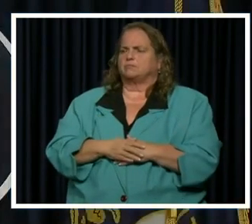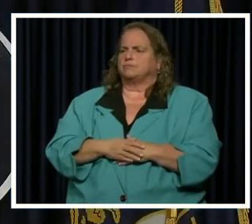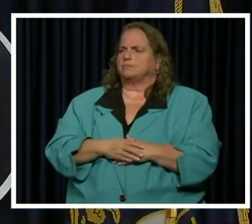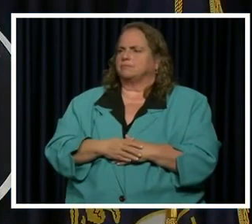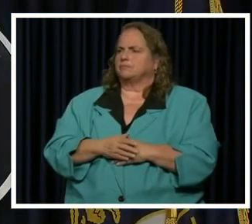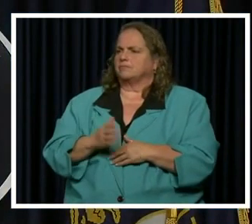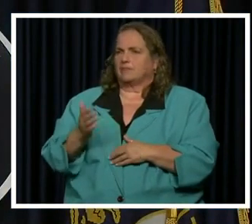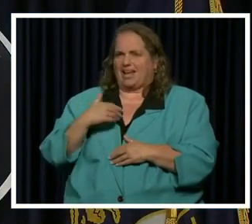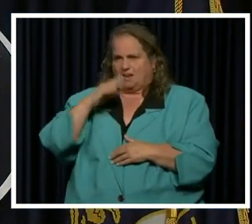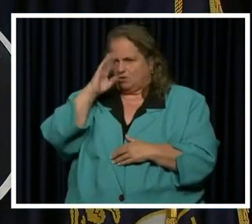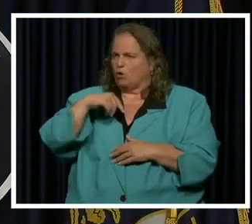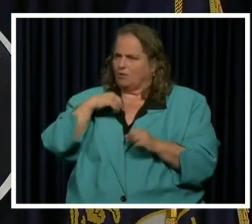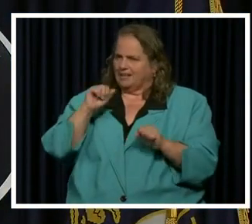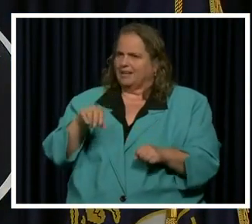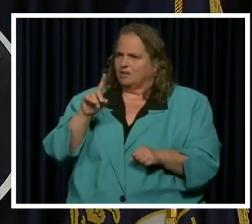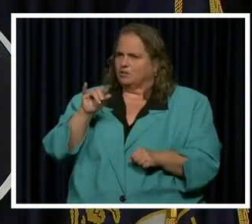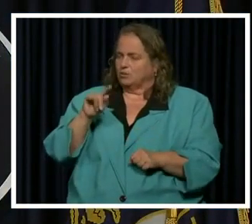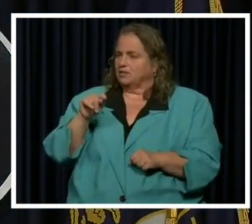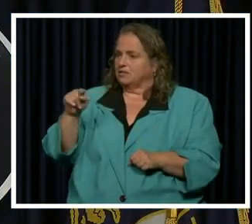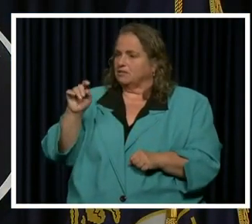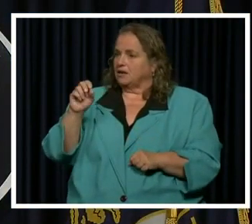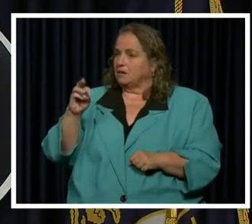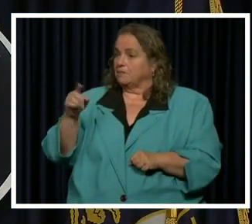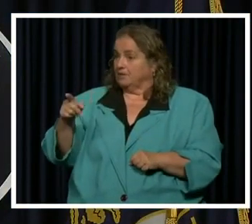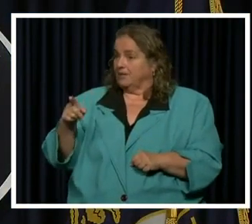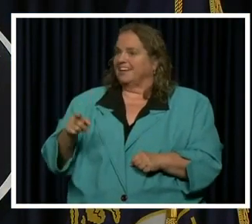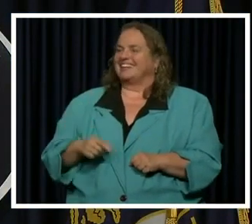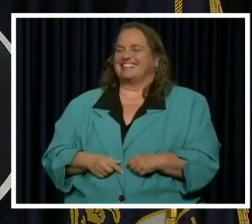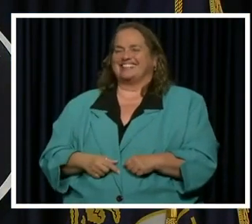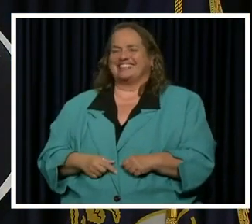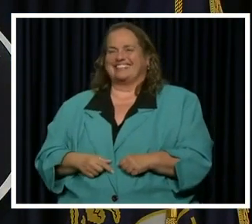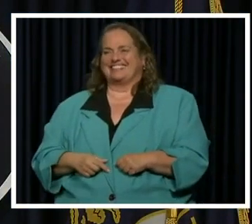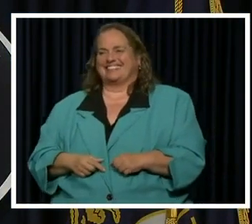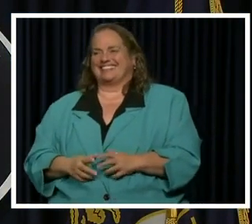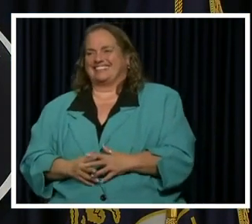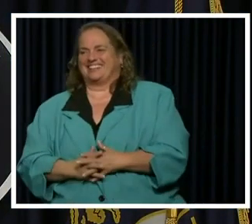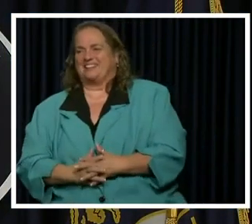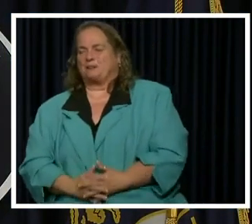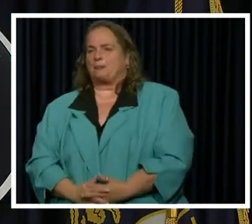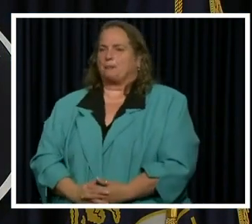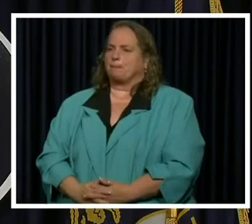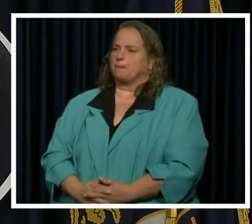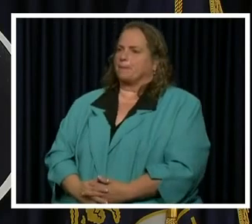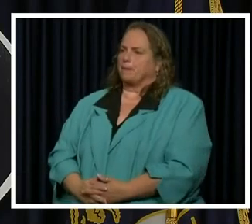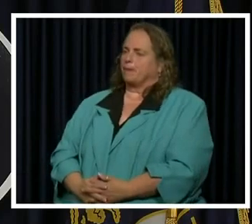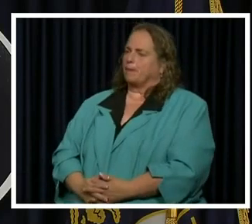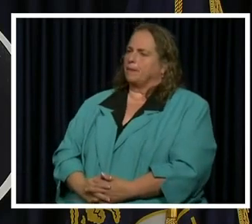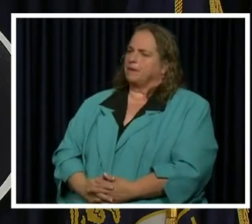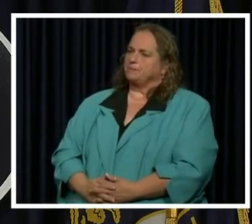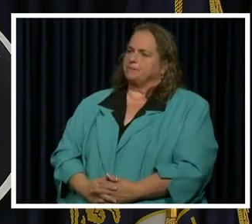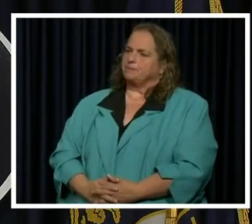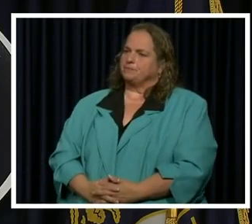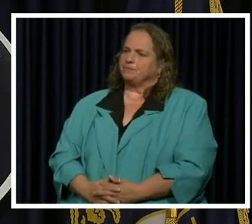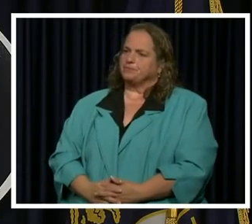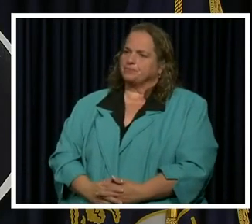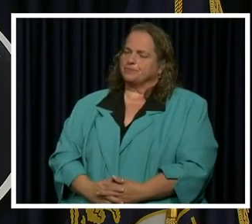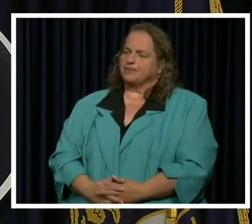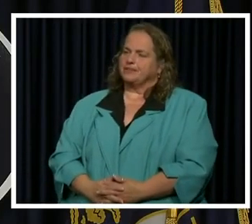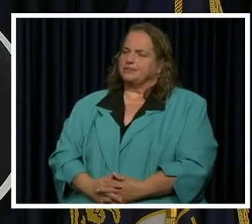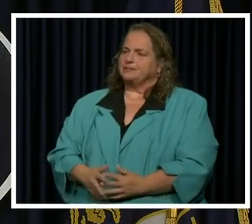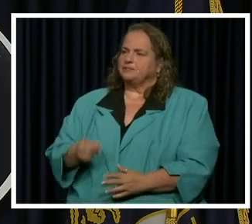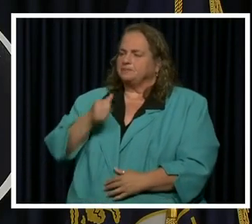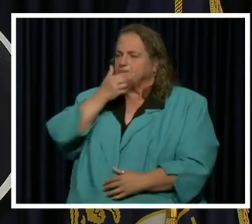Tom, did you just ask a question? No round ready to all right? Go for it. Um, I've had